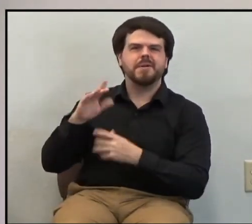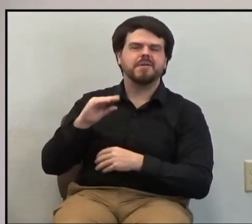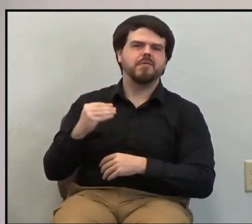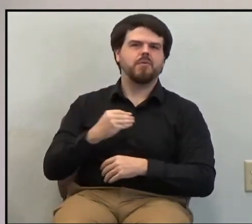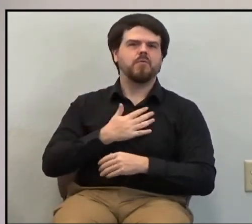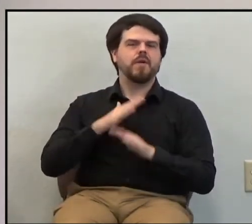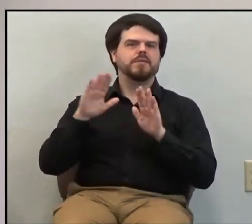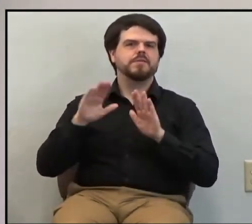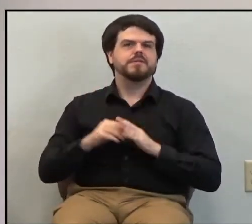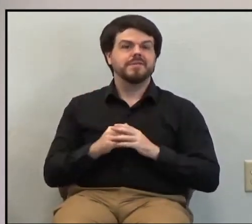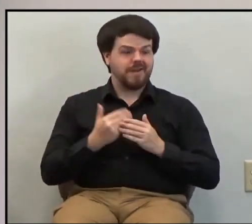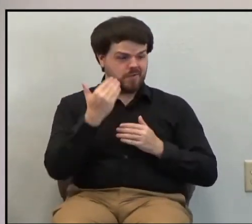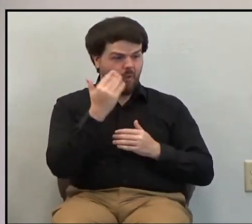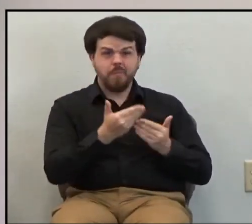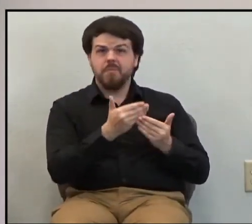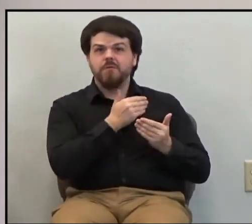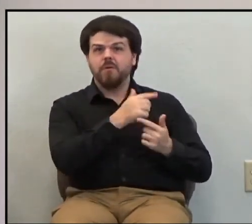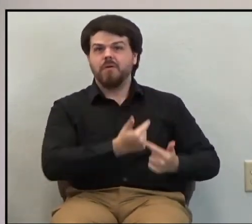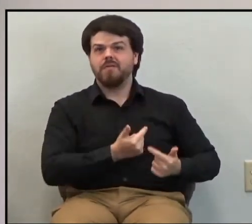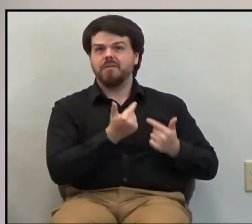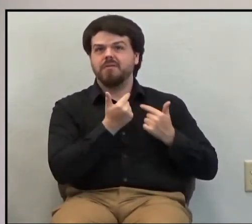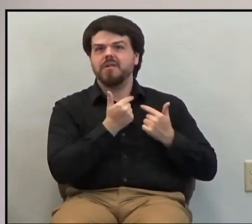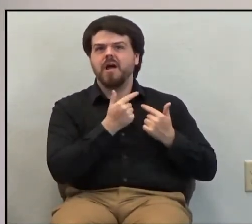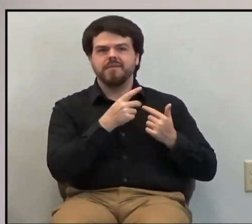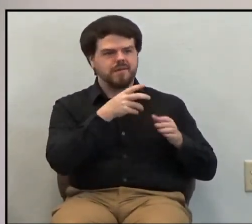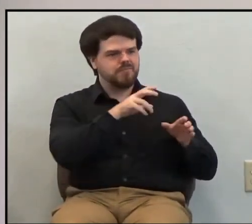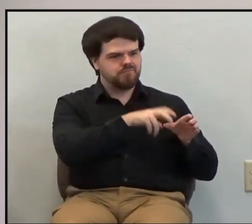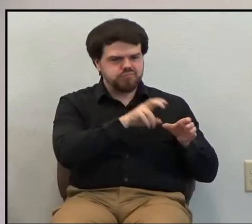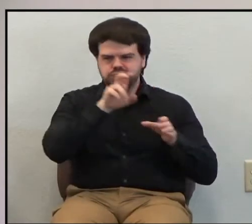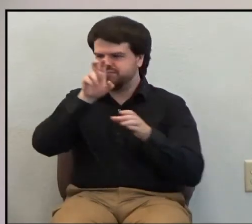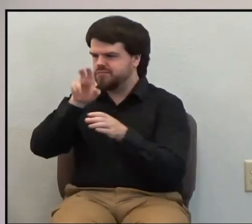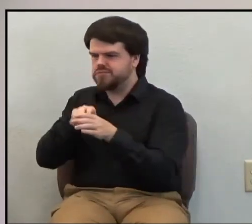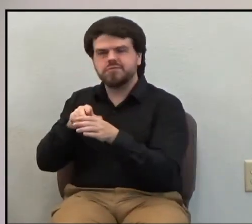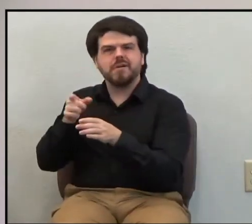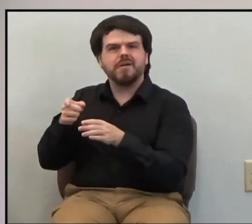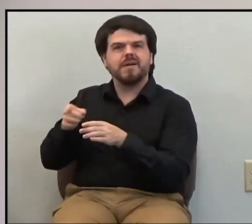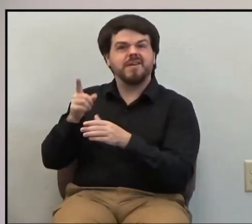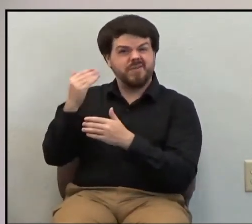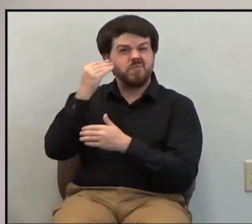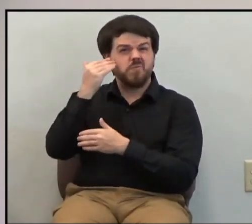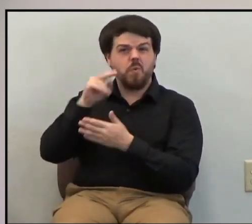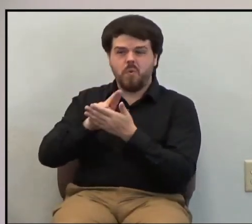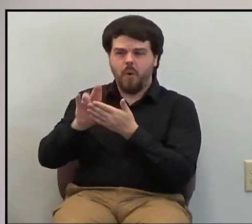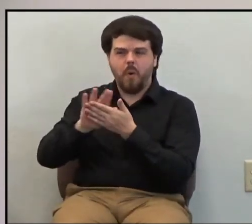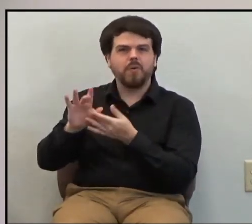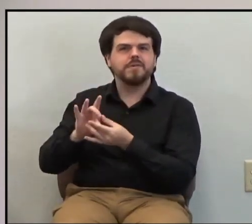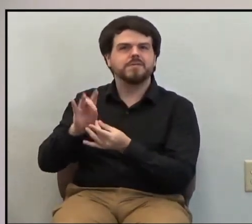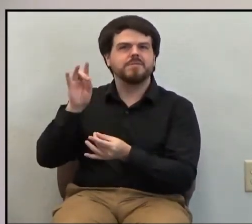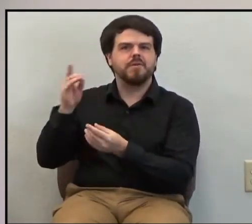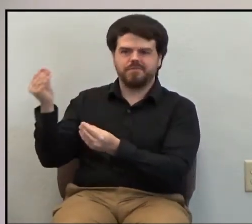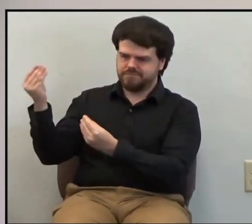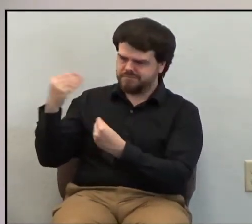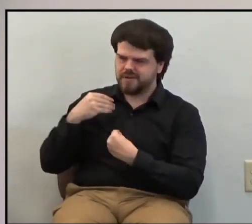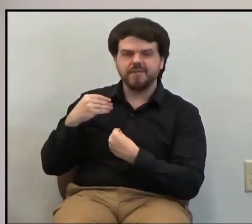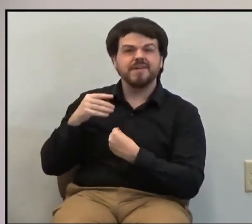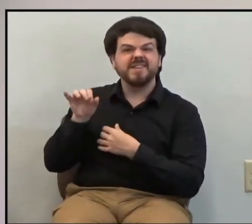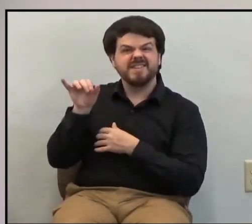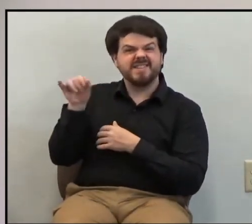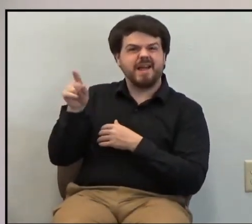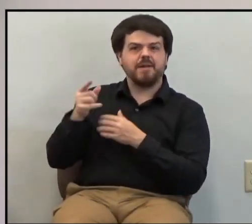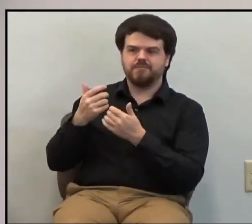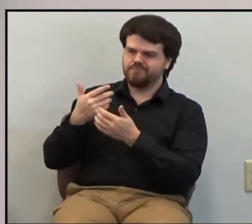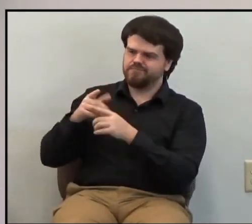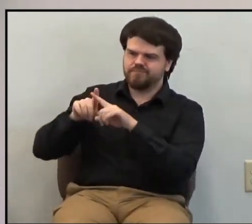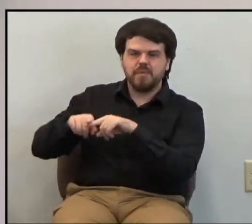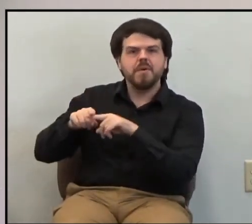been taken out of, the darkness, and he knew the Holy Spirit that had been given to him and he knew that by this Holy Spirit he